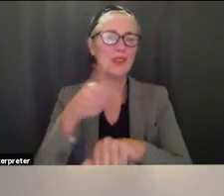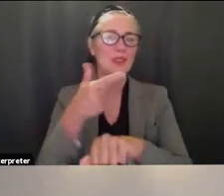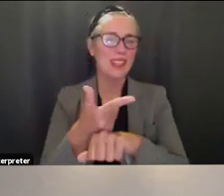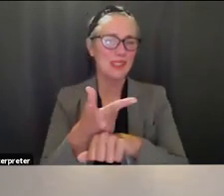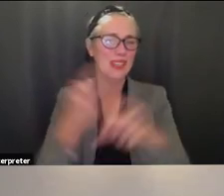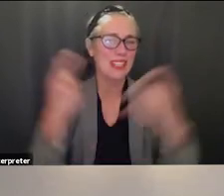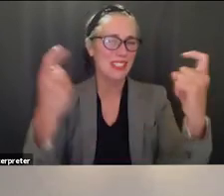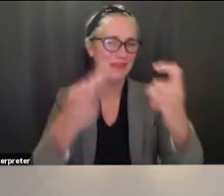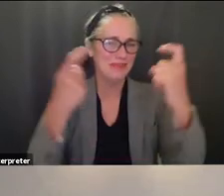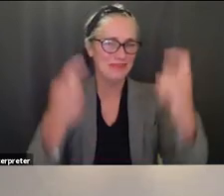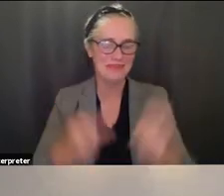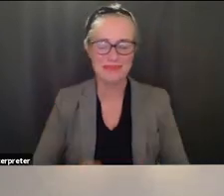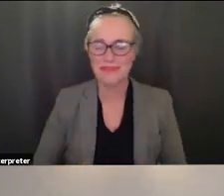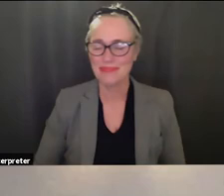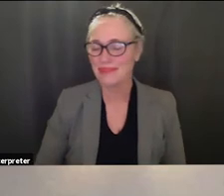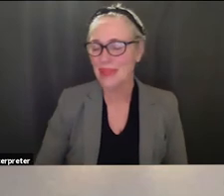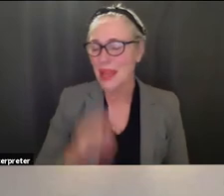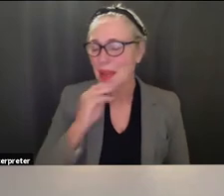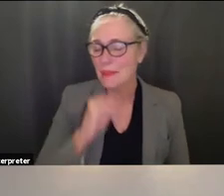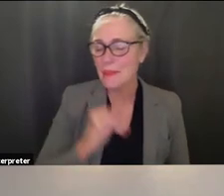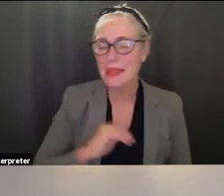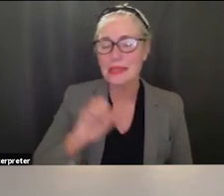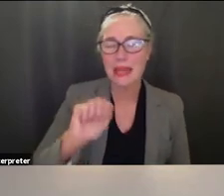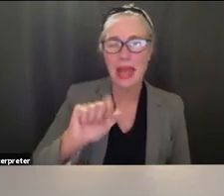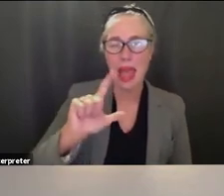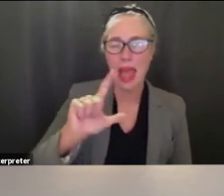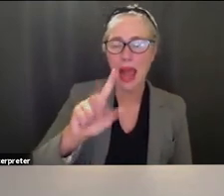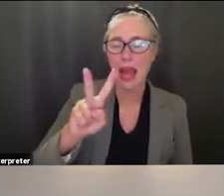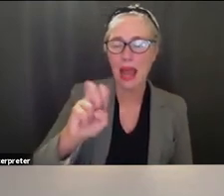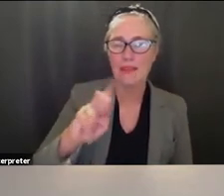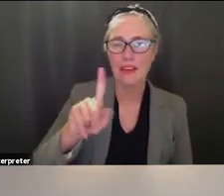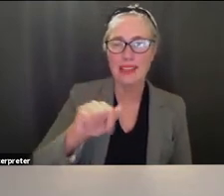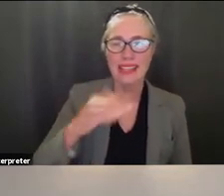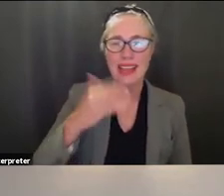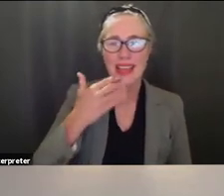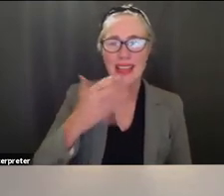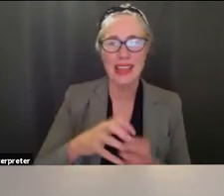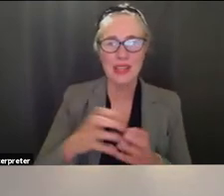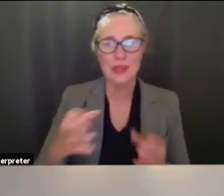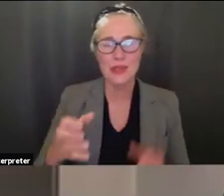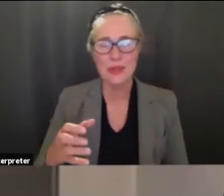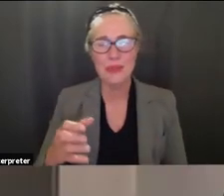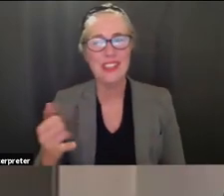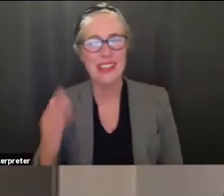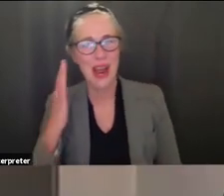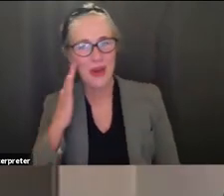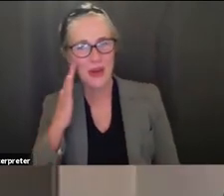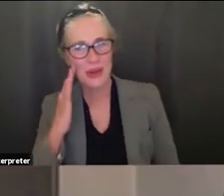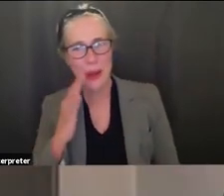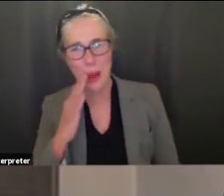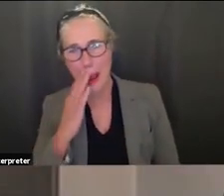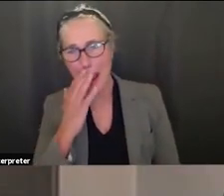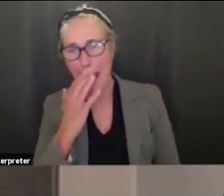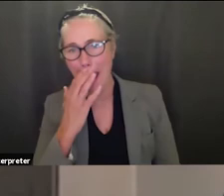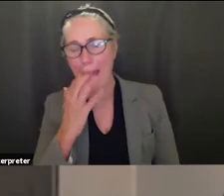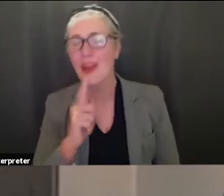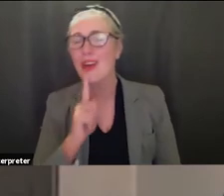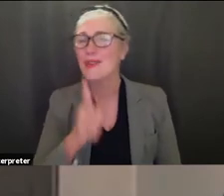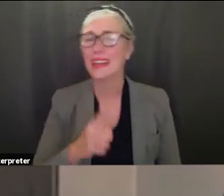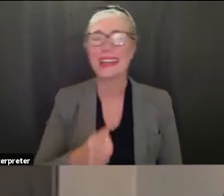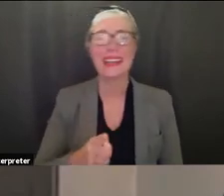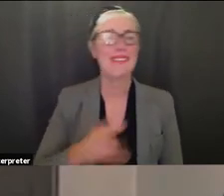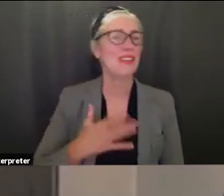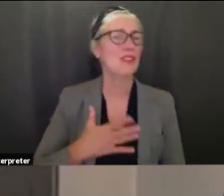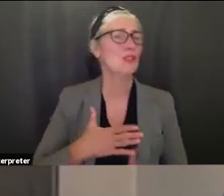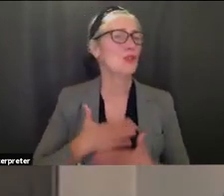miss alvarez please thank you well thank you so much i think by now you know uh what great joy this brings to me